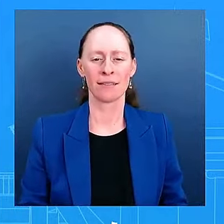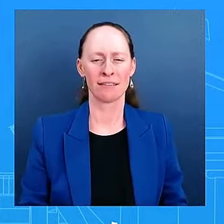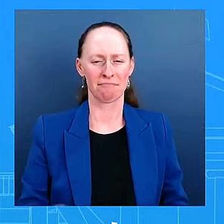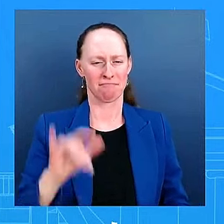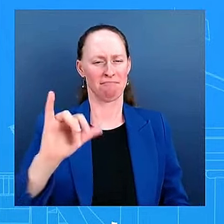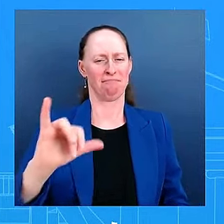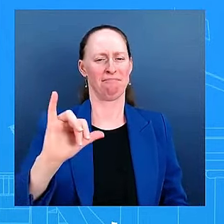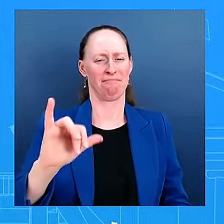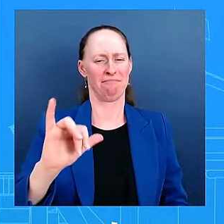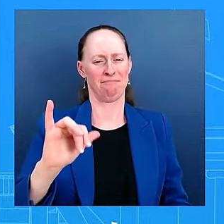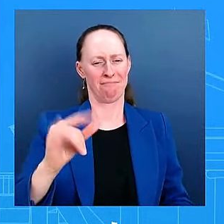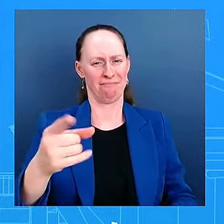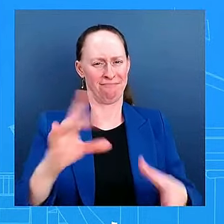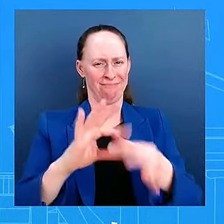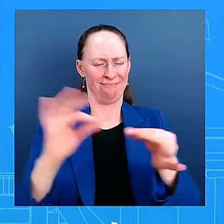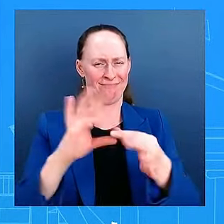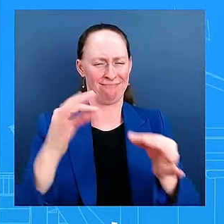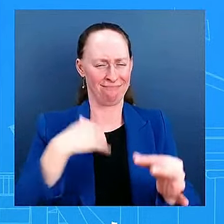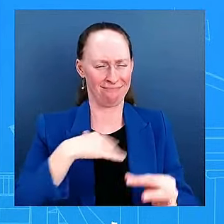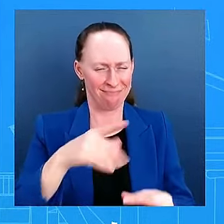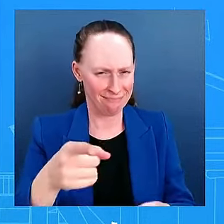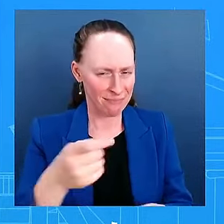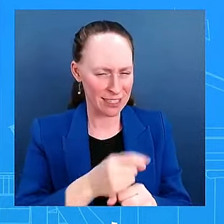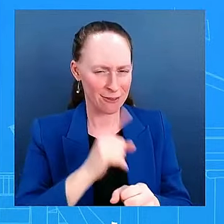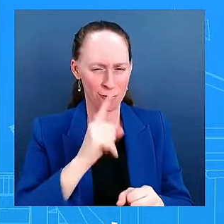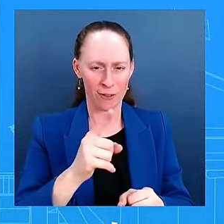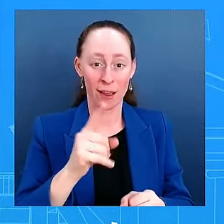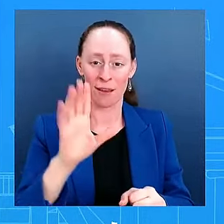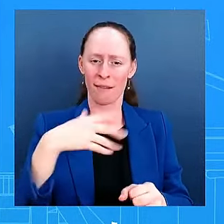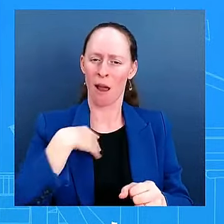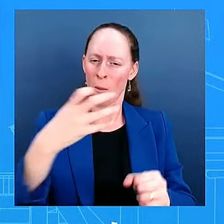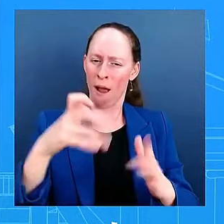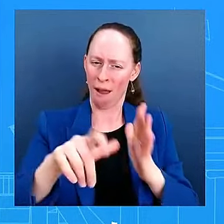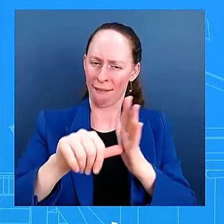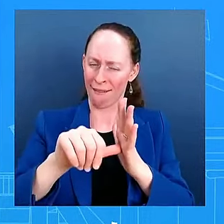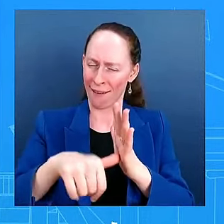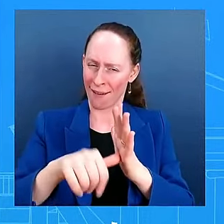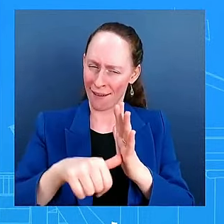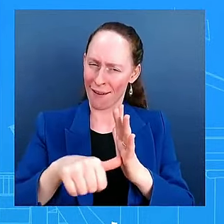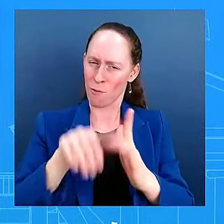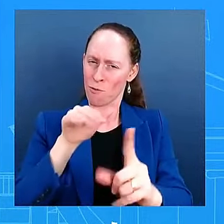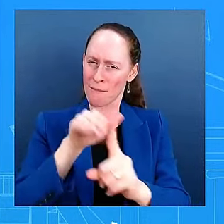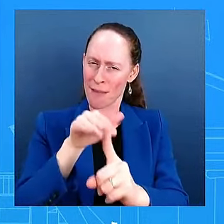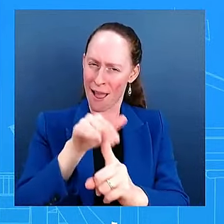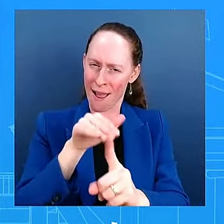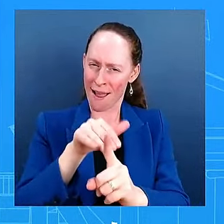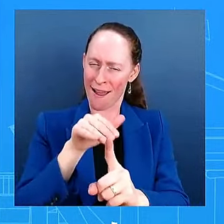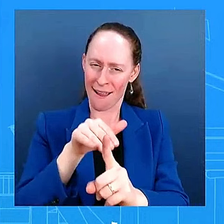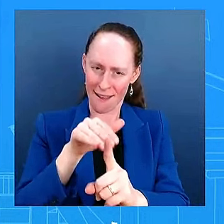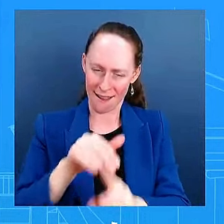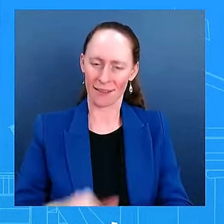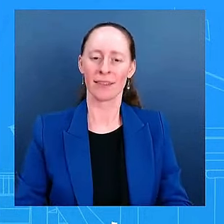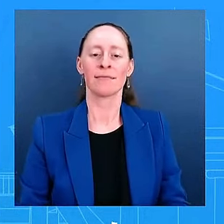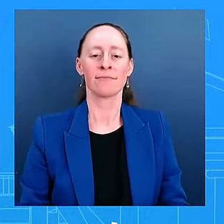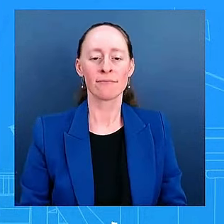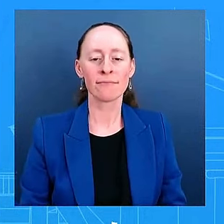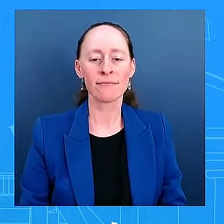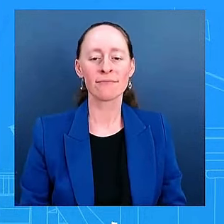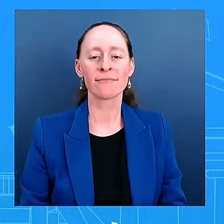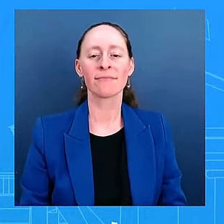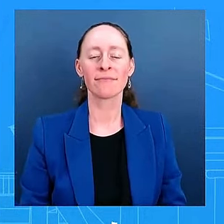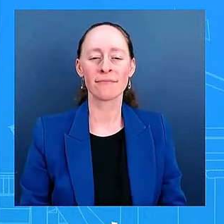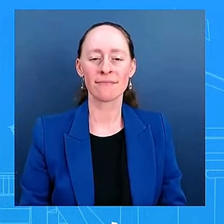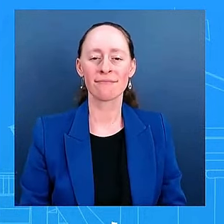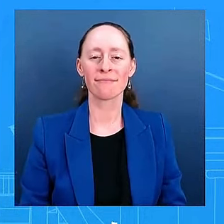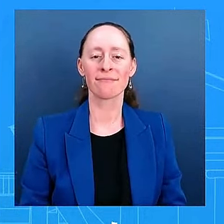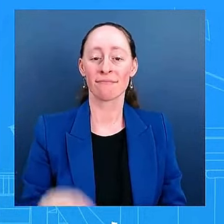and it was a good reminder to me, which is like, the president, this is the president who has been the only person who